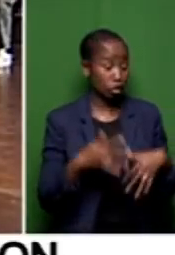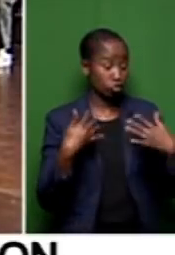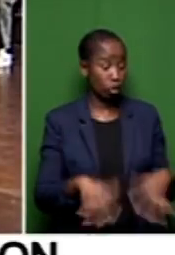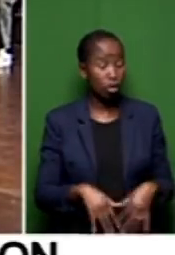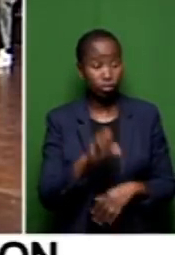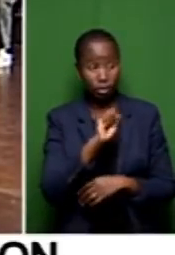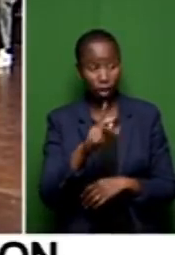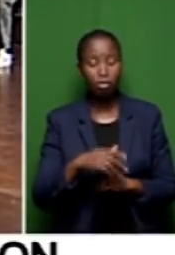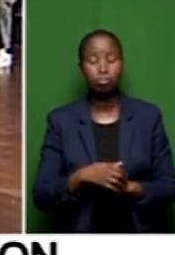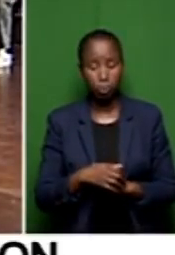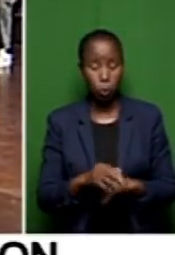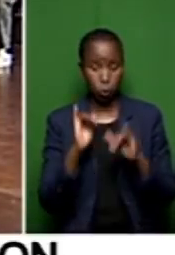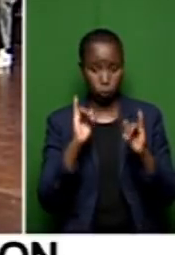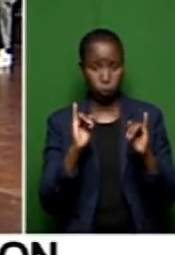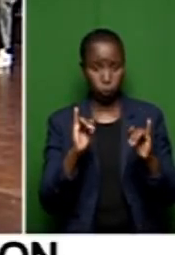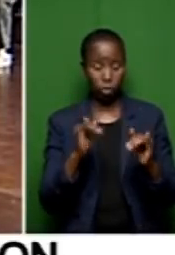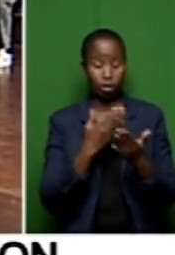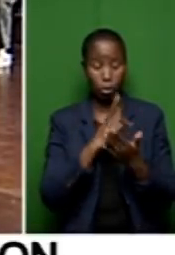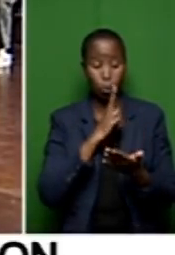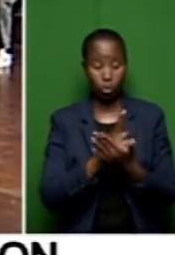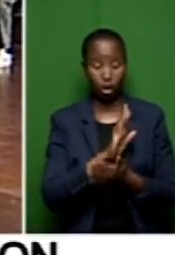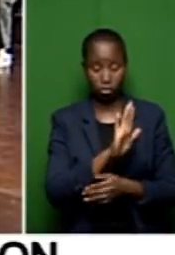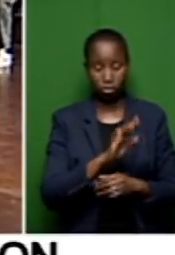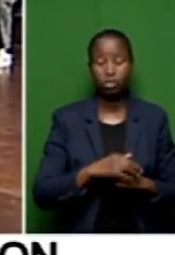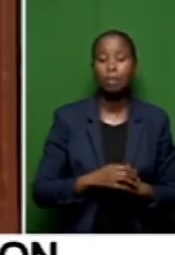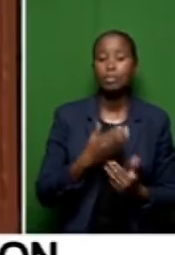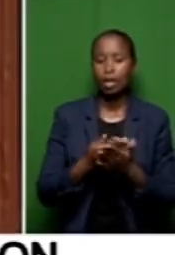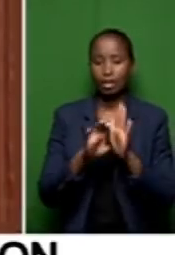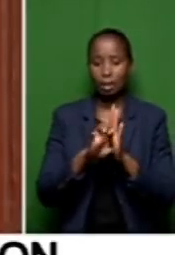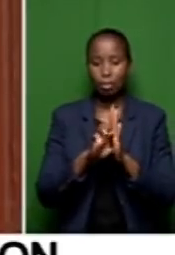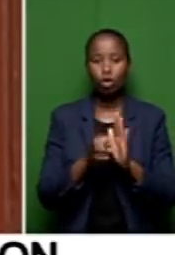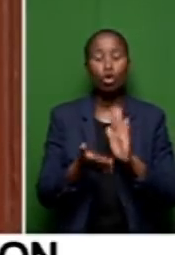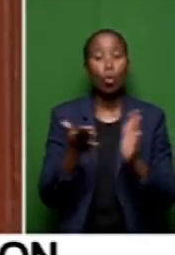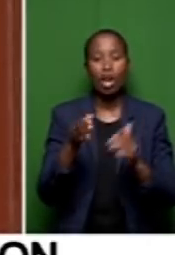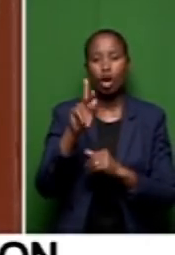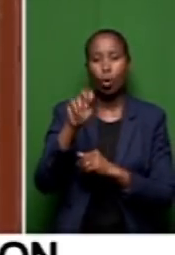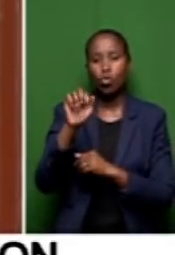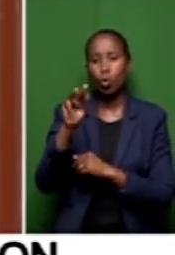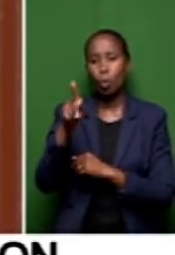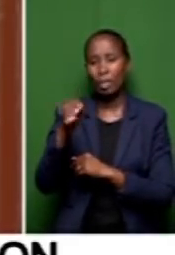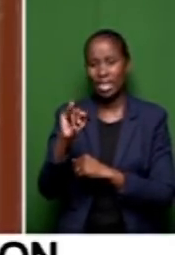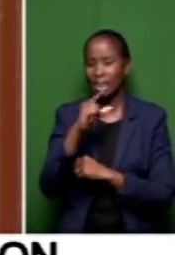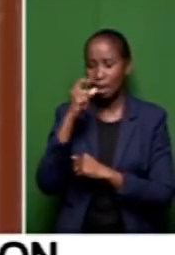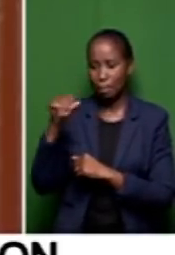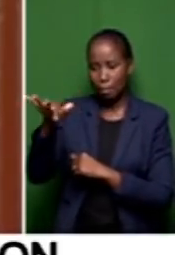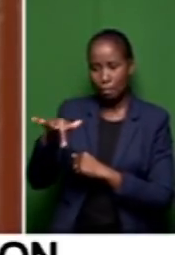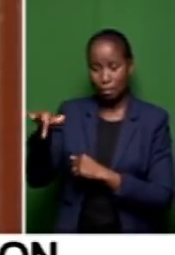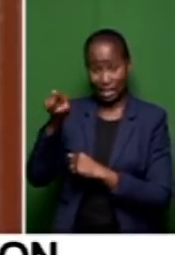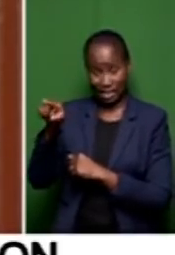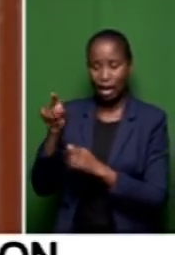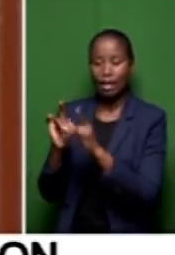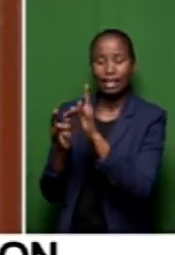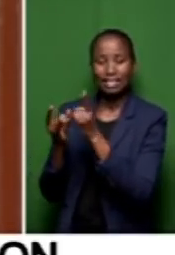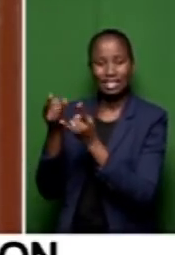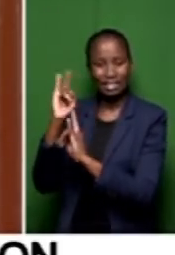very, very terrible, to be honest with you. I'll take an example. You go to Igunubi. It's one of the towns that are